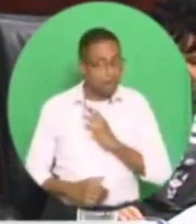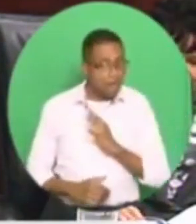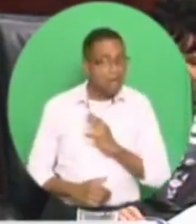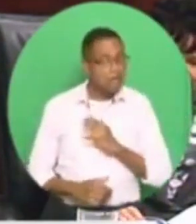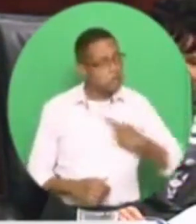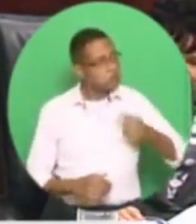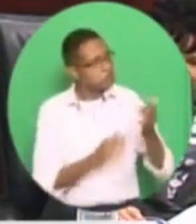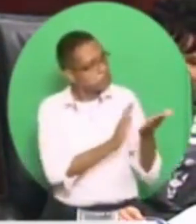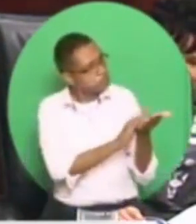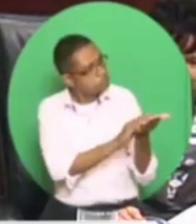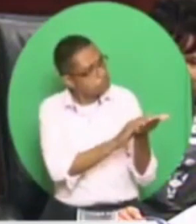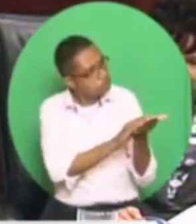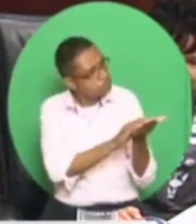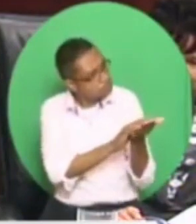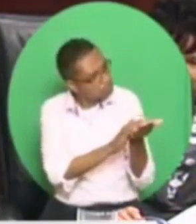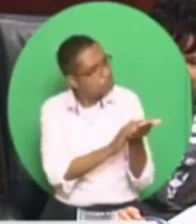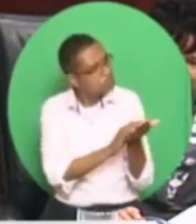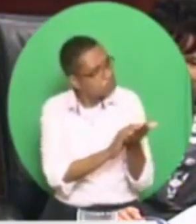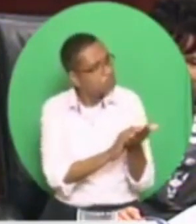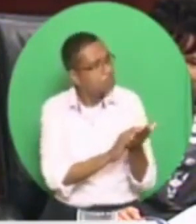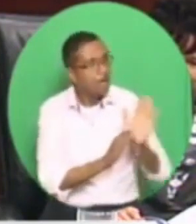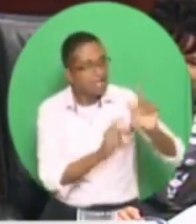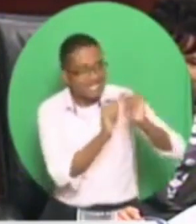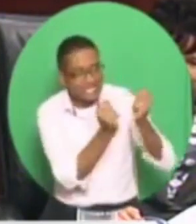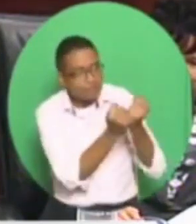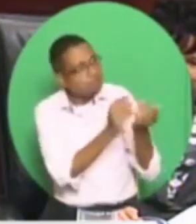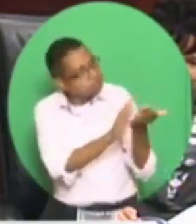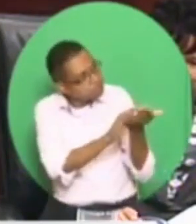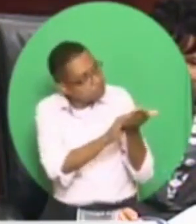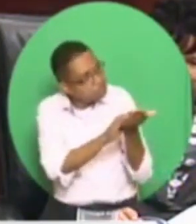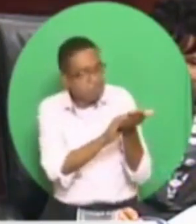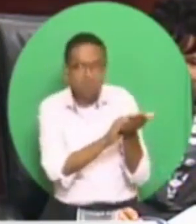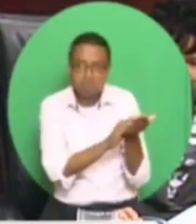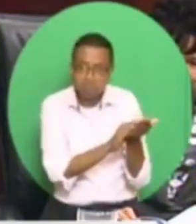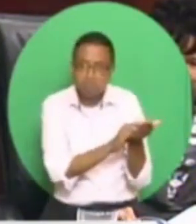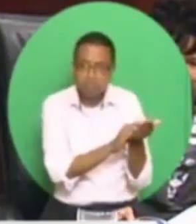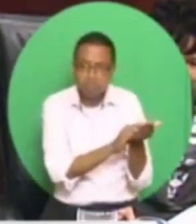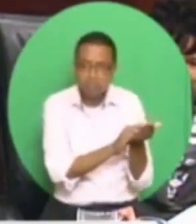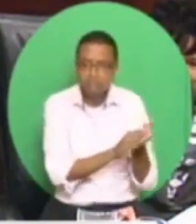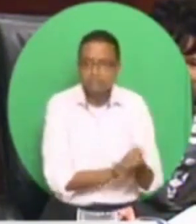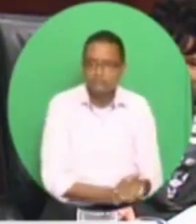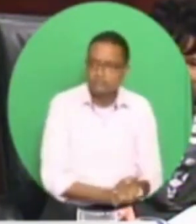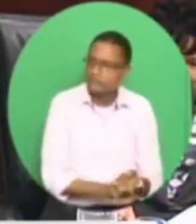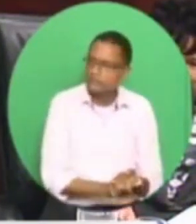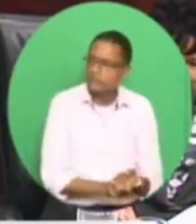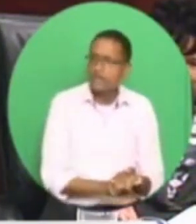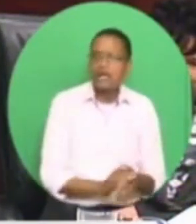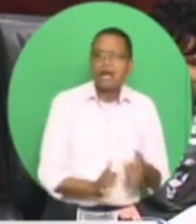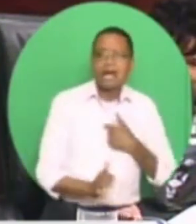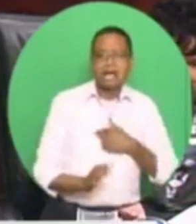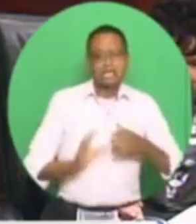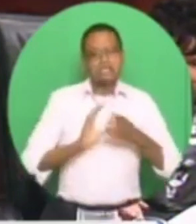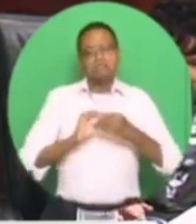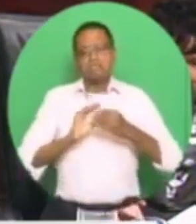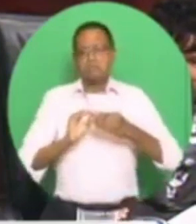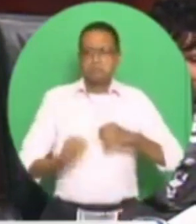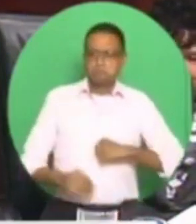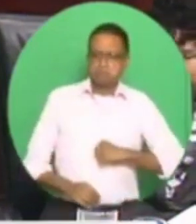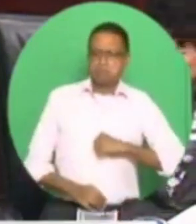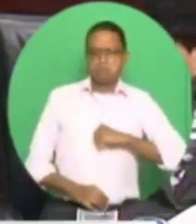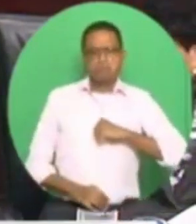Madam Speaker, it is with a more than a bit of pleasure that I speak today with pride and humility